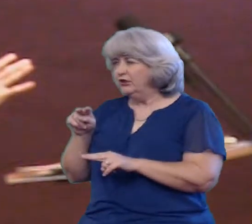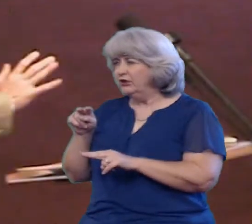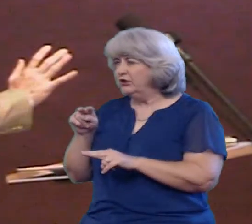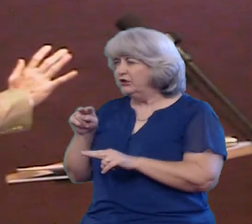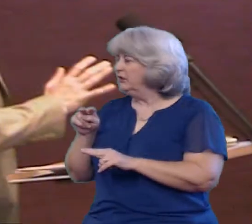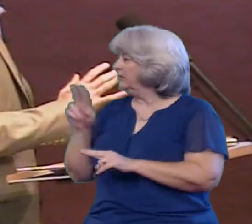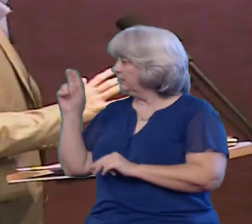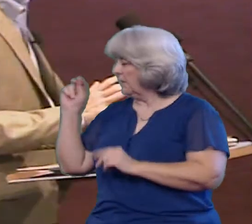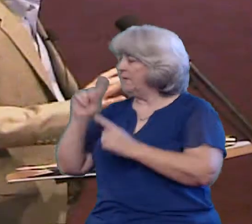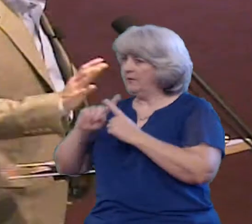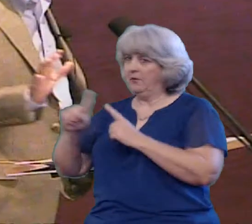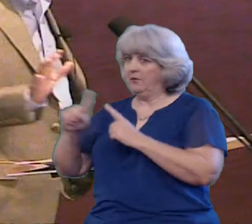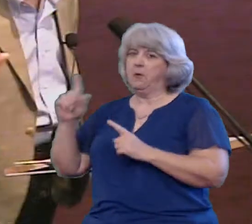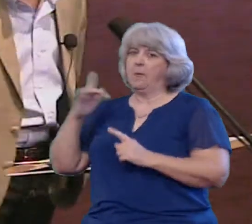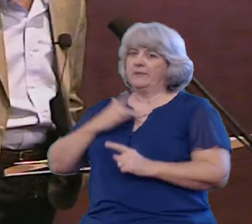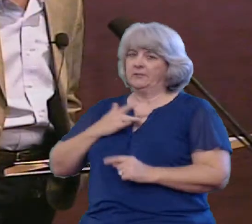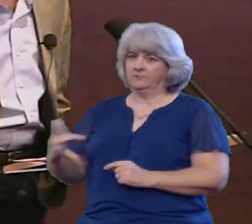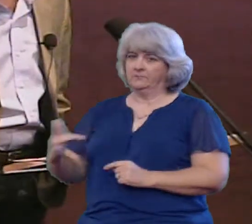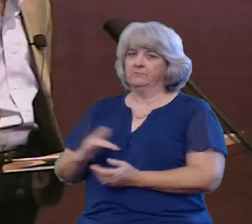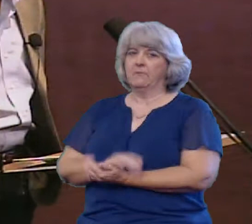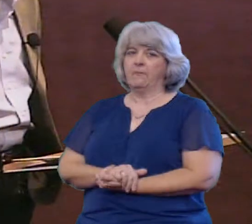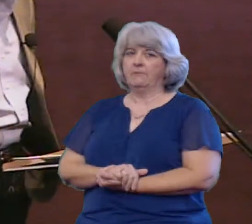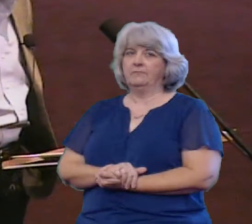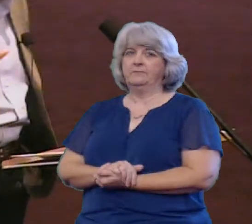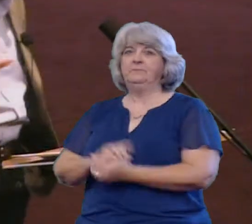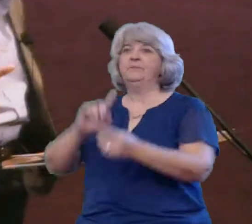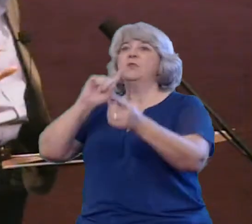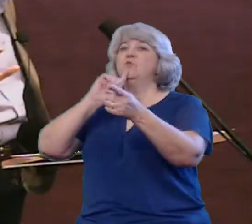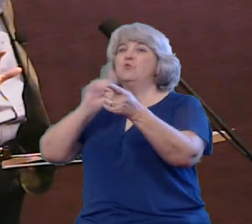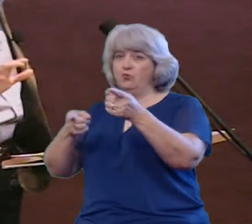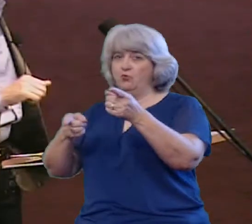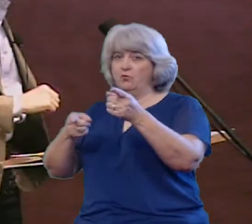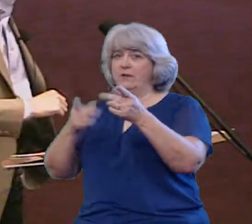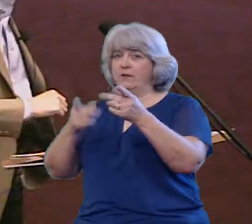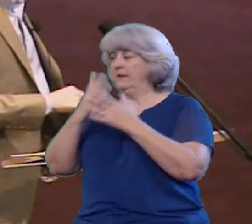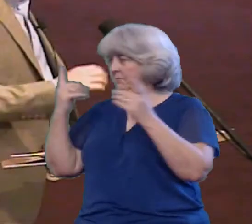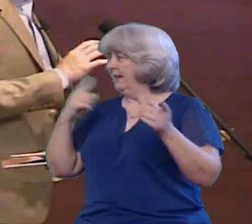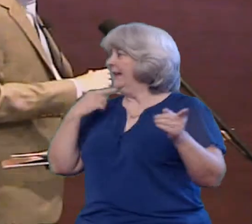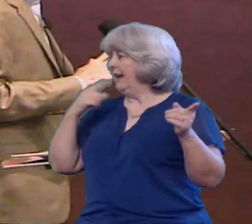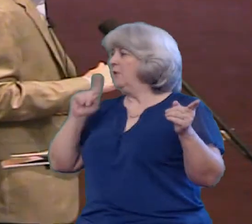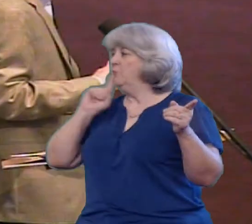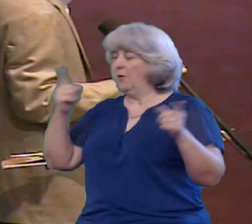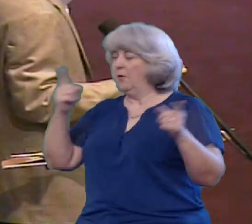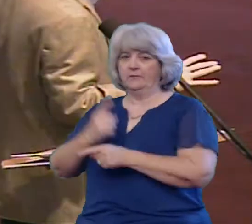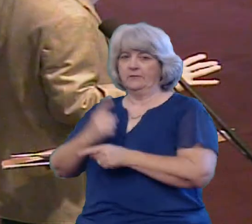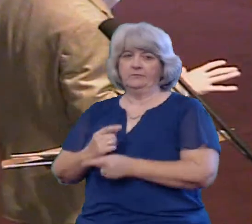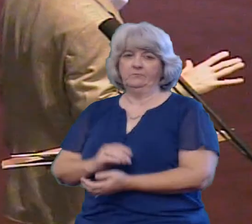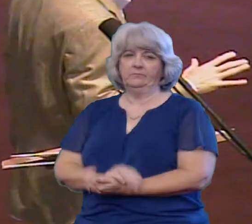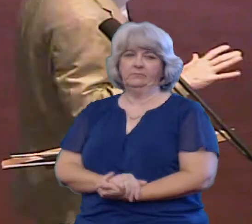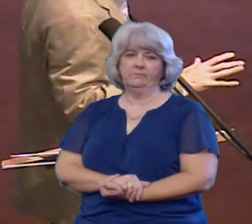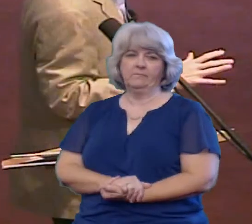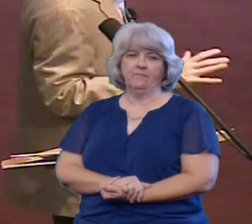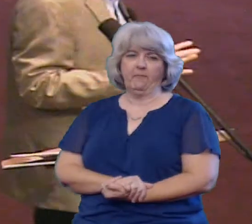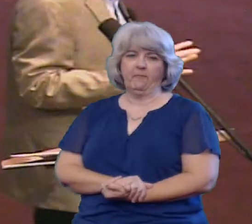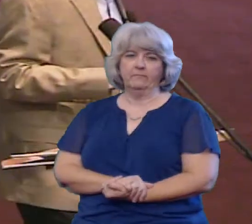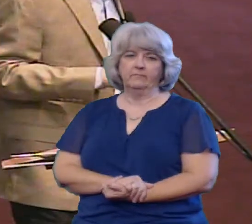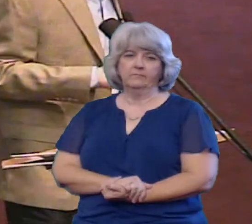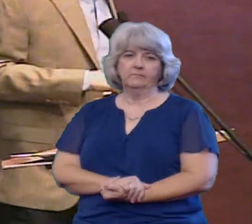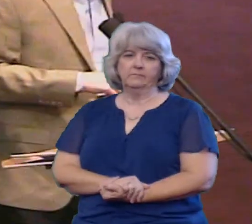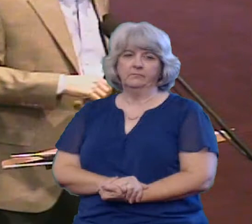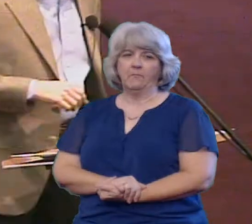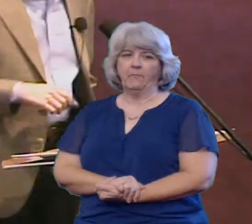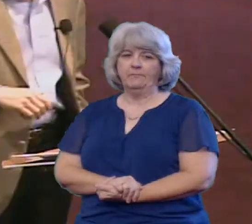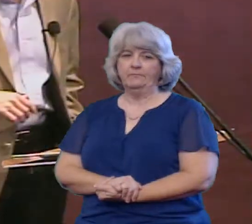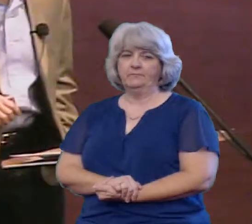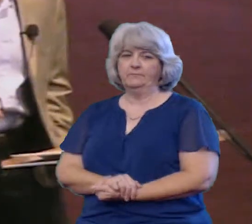Seth says true Just so everybody heard that Not Don Seth said that But when we think about communication This is probably what we think of